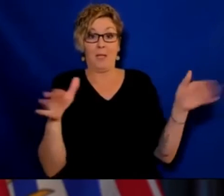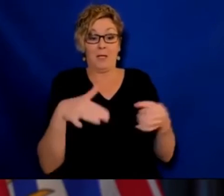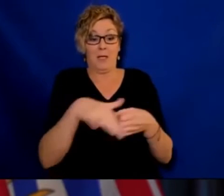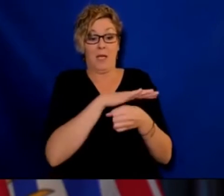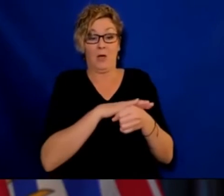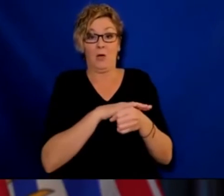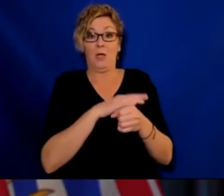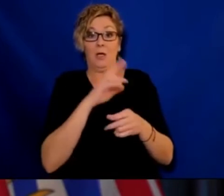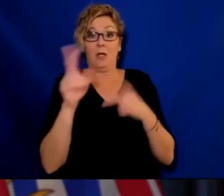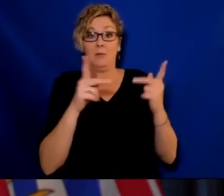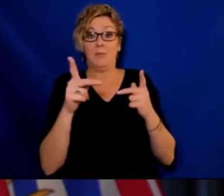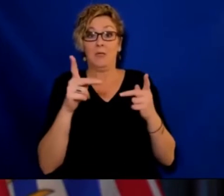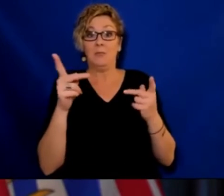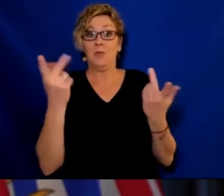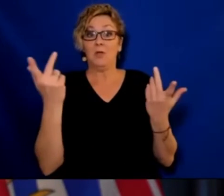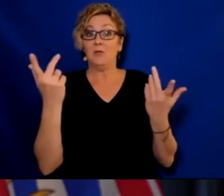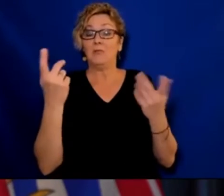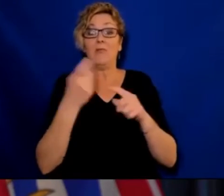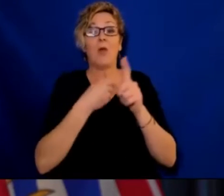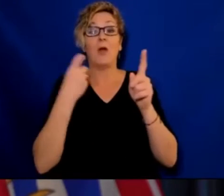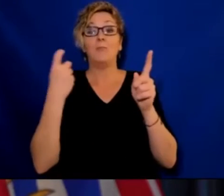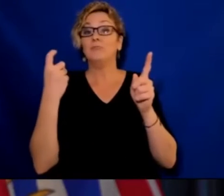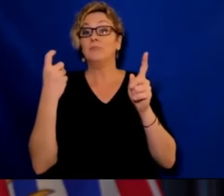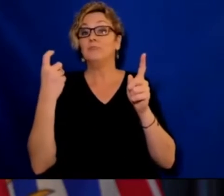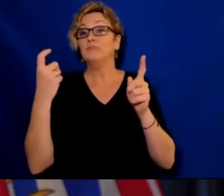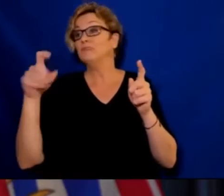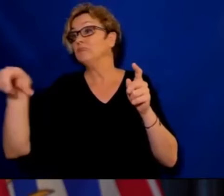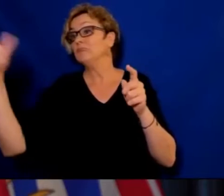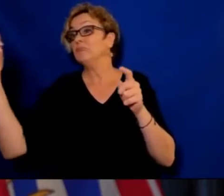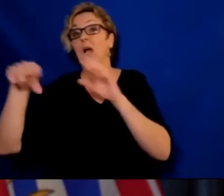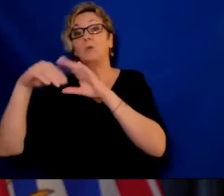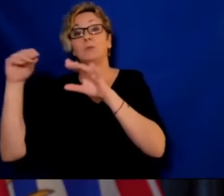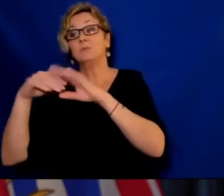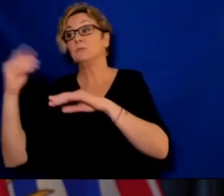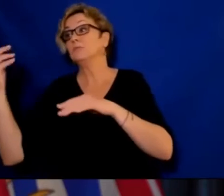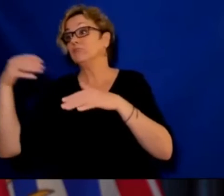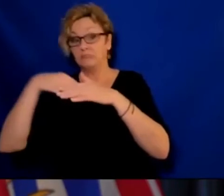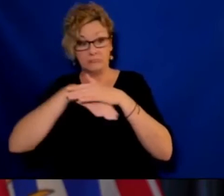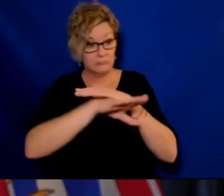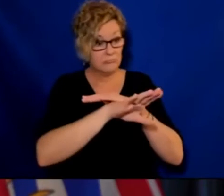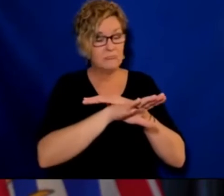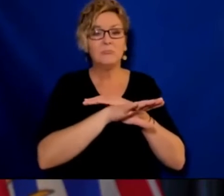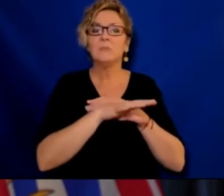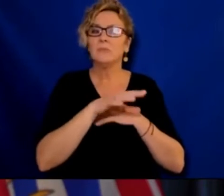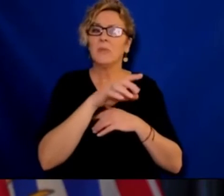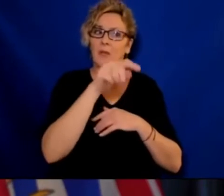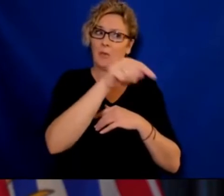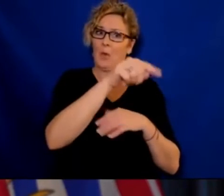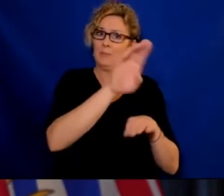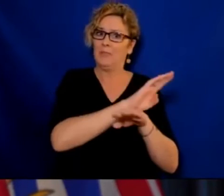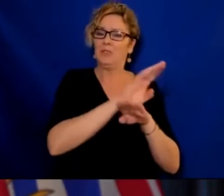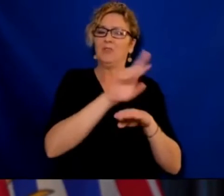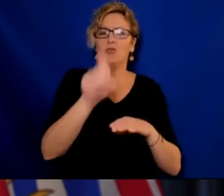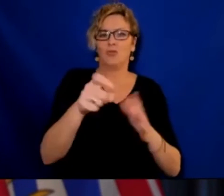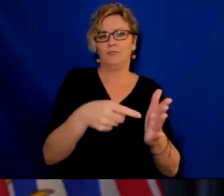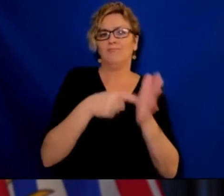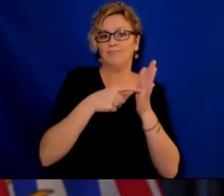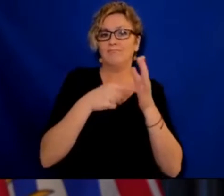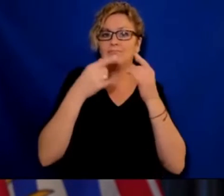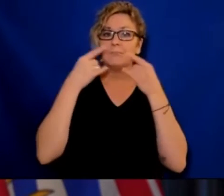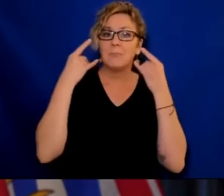gather. For customers without a mask, they should be available. And for people who cannot wear a mask,